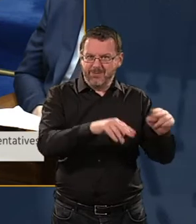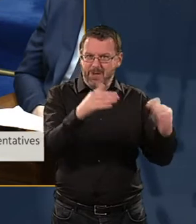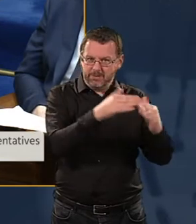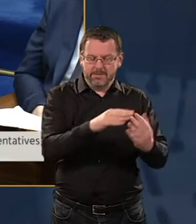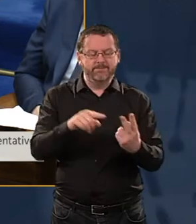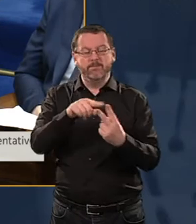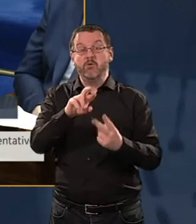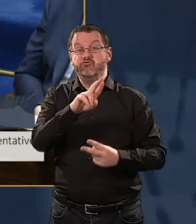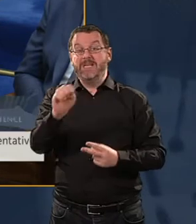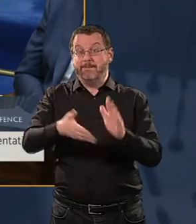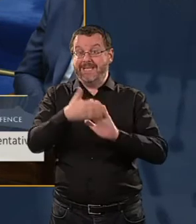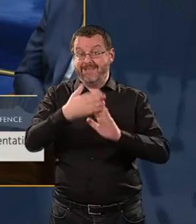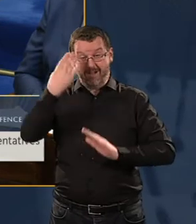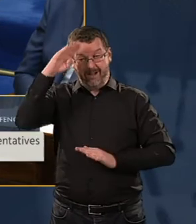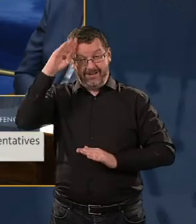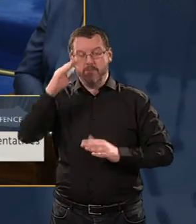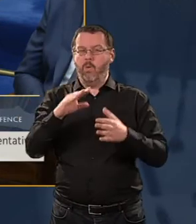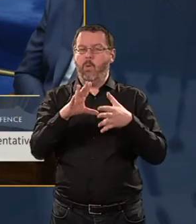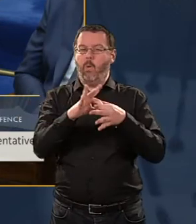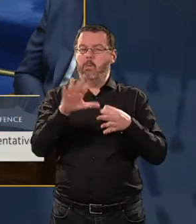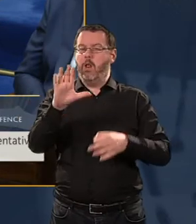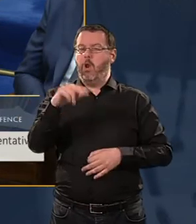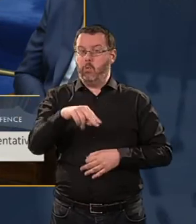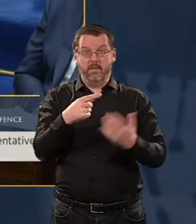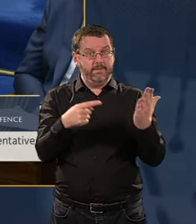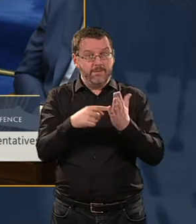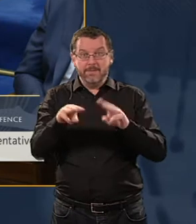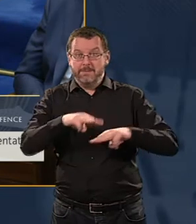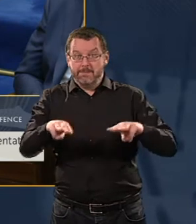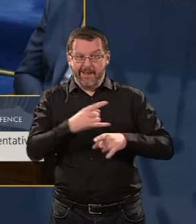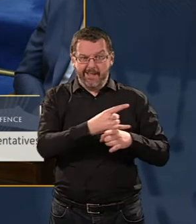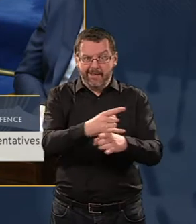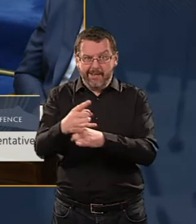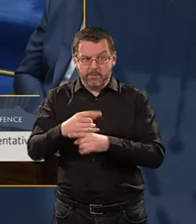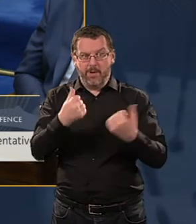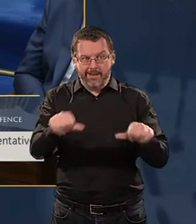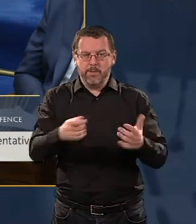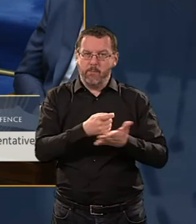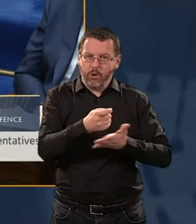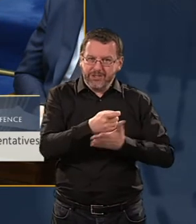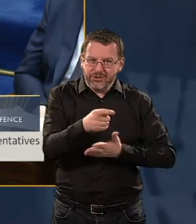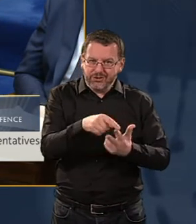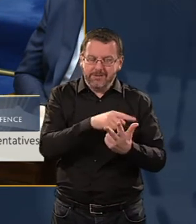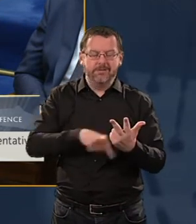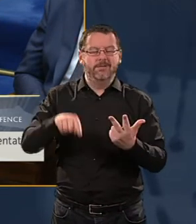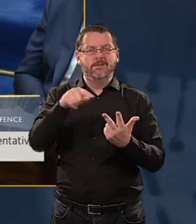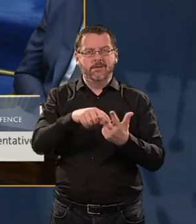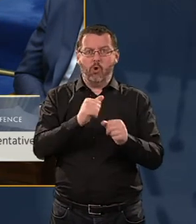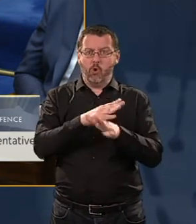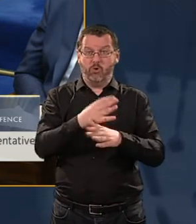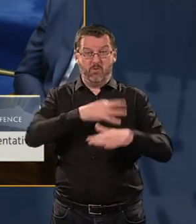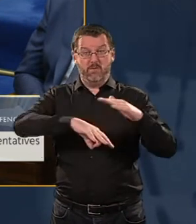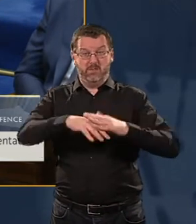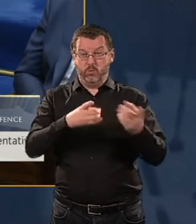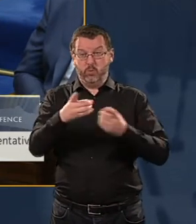Ireland Home Loan, which has helped thousands of people to get mortgages. In addition to that, there are all of the actions that